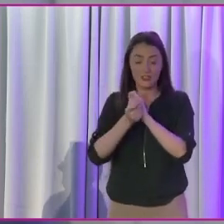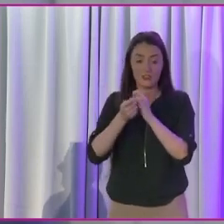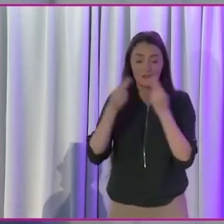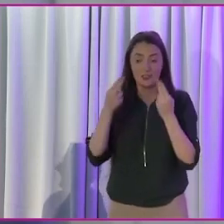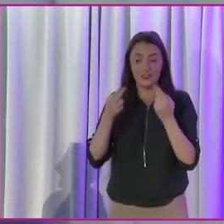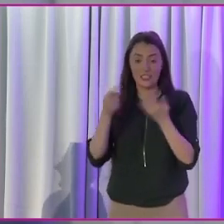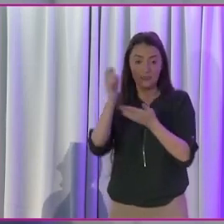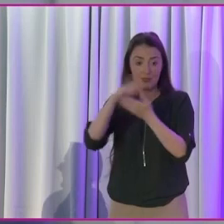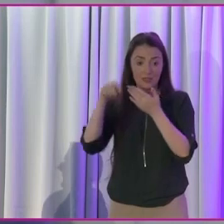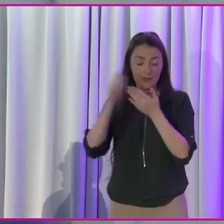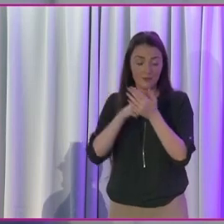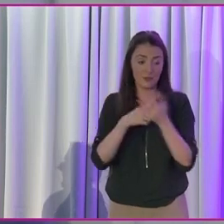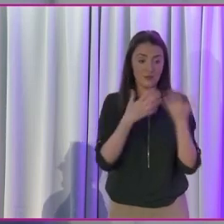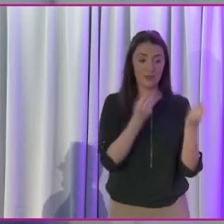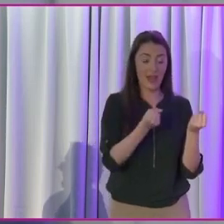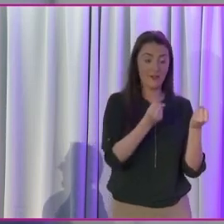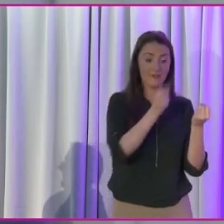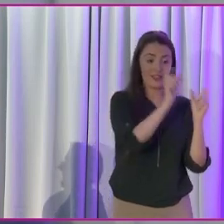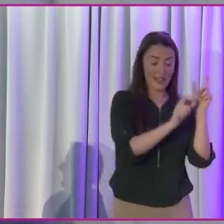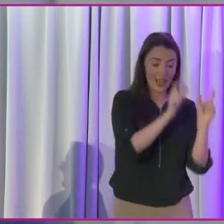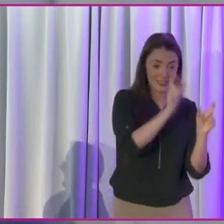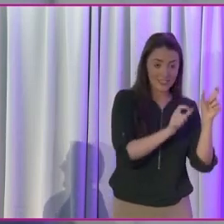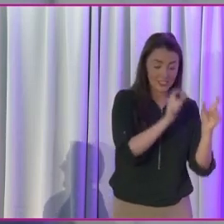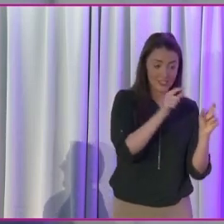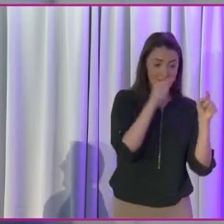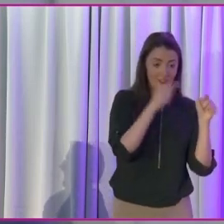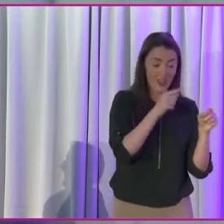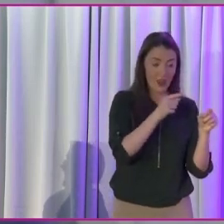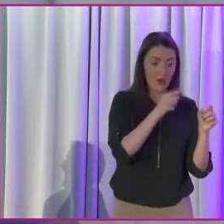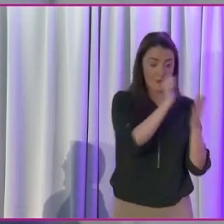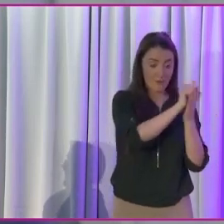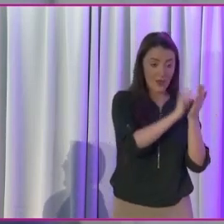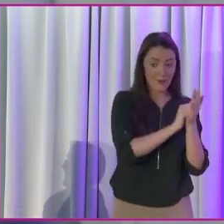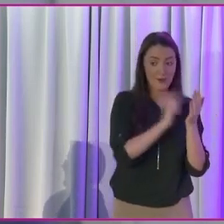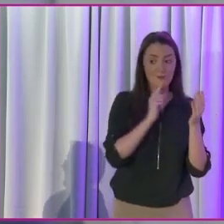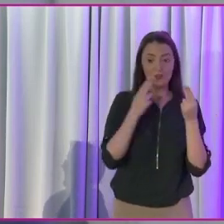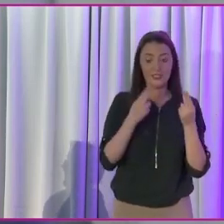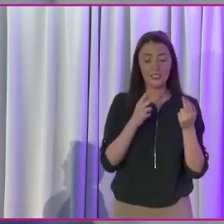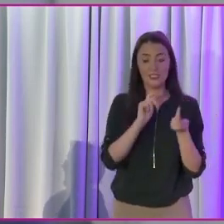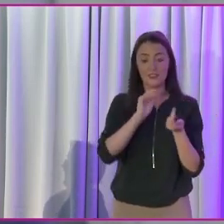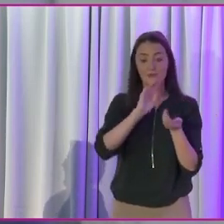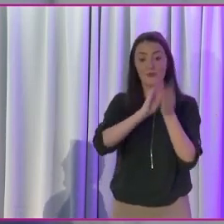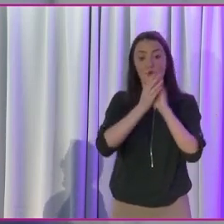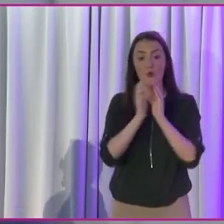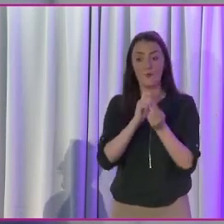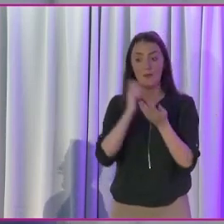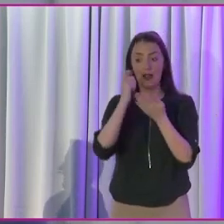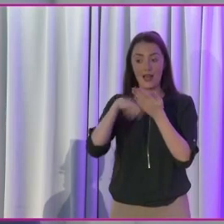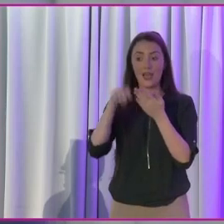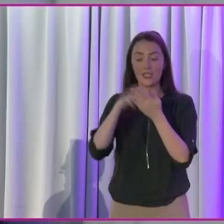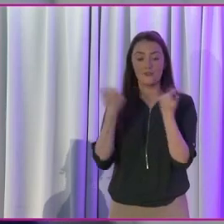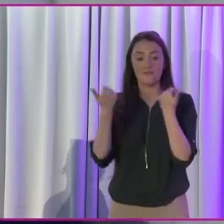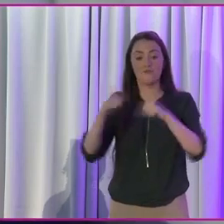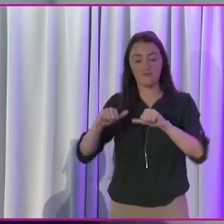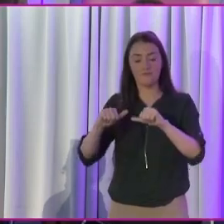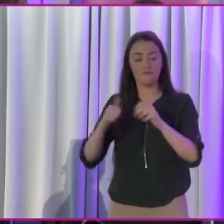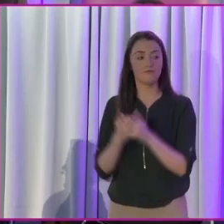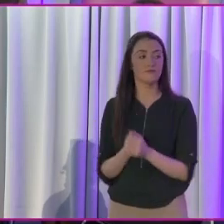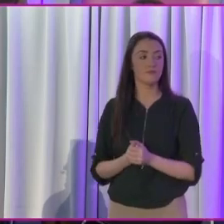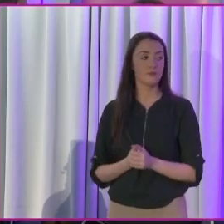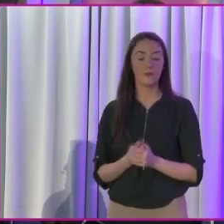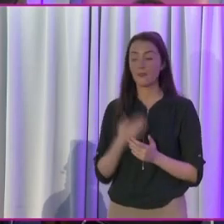being presented as a candidate on a ballot paper, and actually being deemed elected on the day of account. Grant, thanks Martin. Vanna?